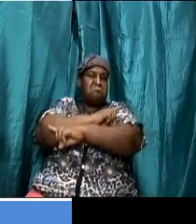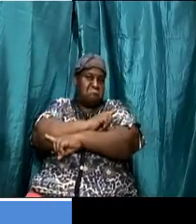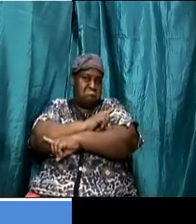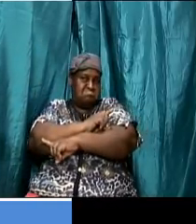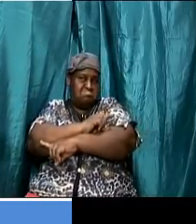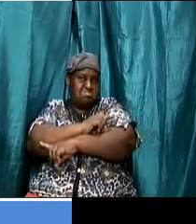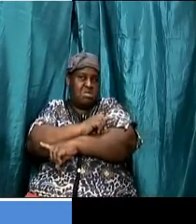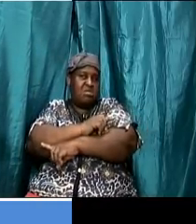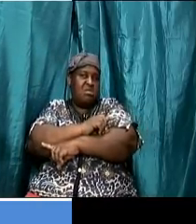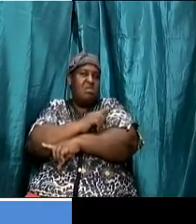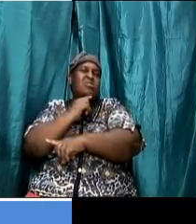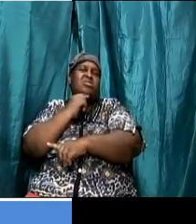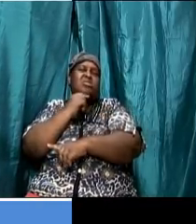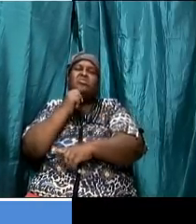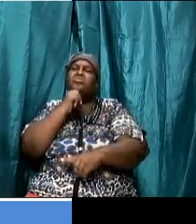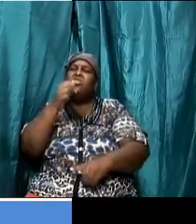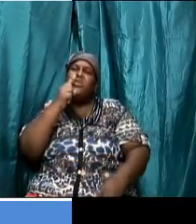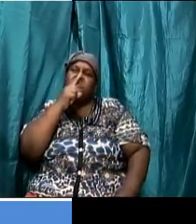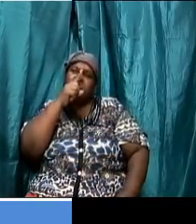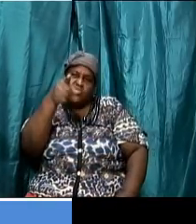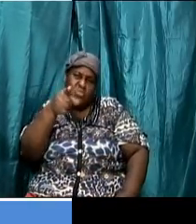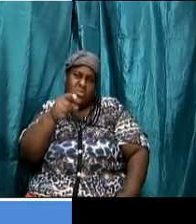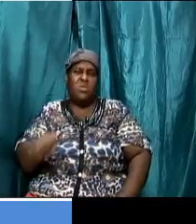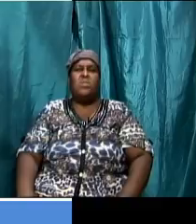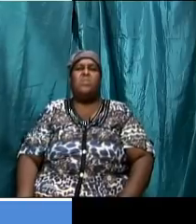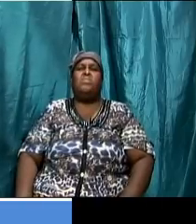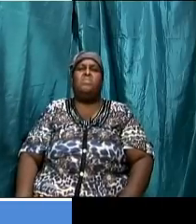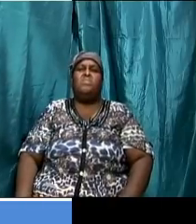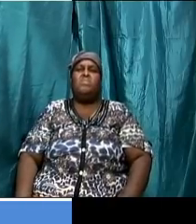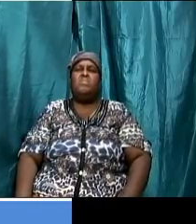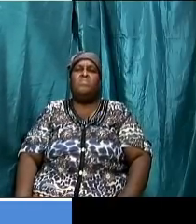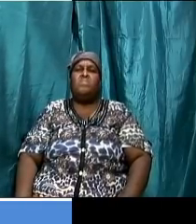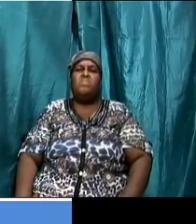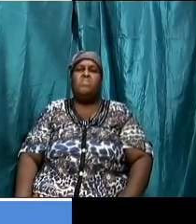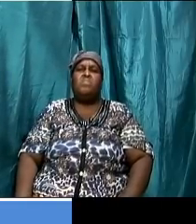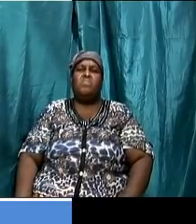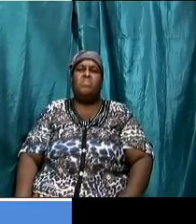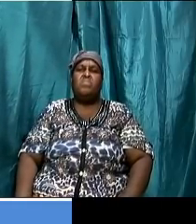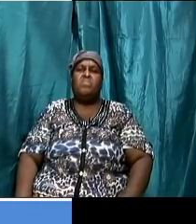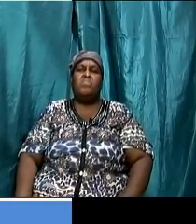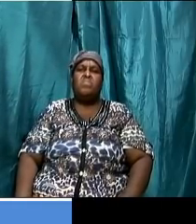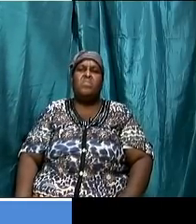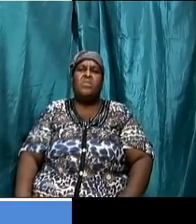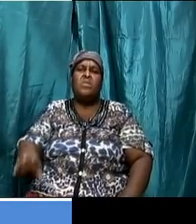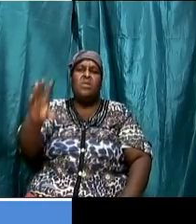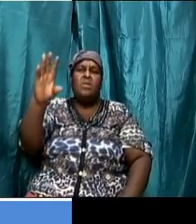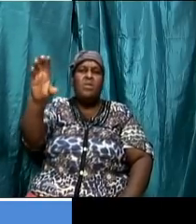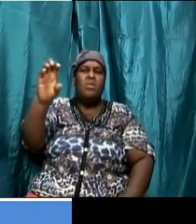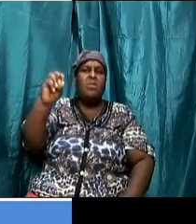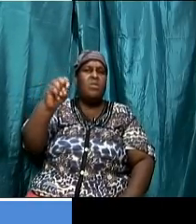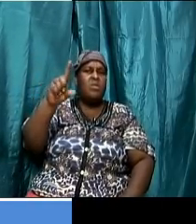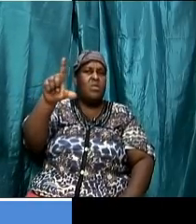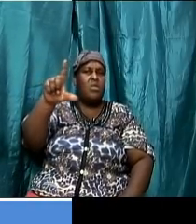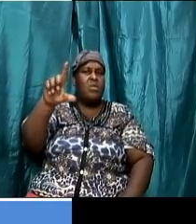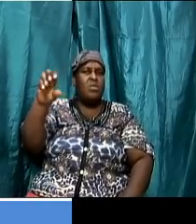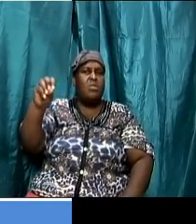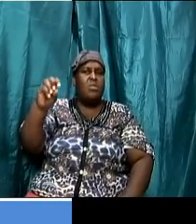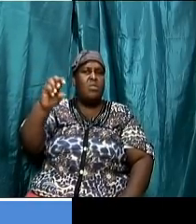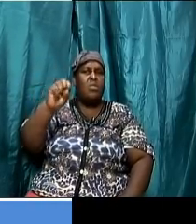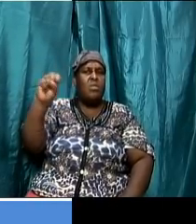if you're not convinced let us move further on and look at colossians chapter 2 verse 16 to 17